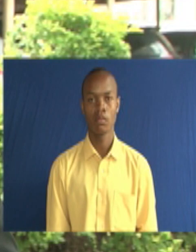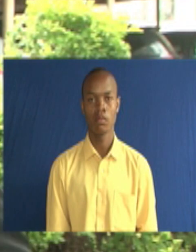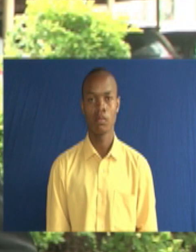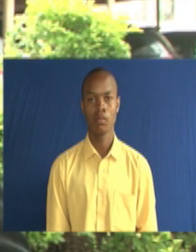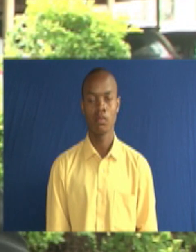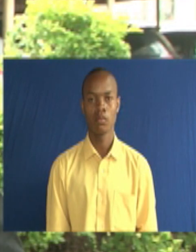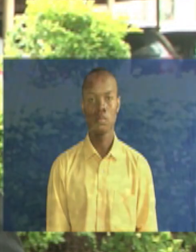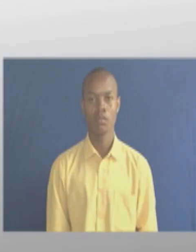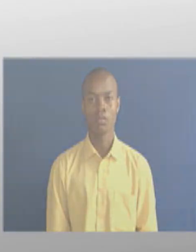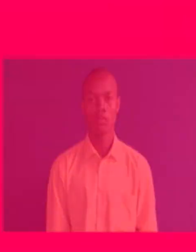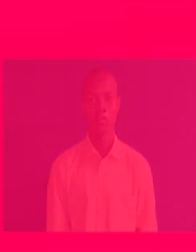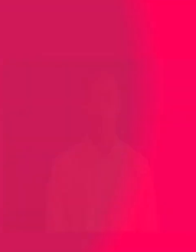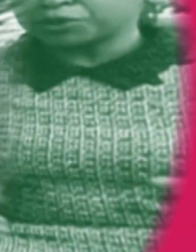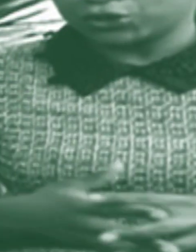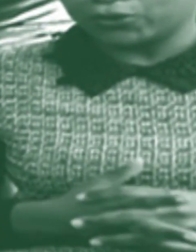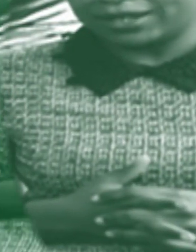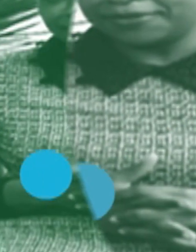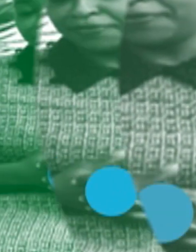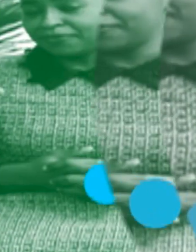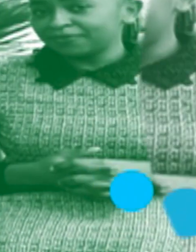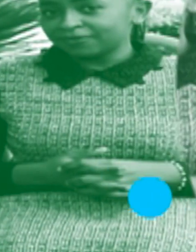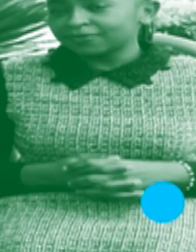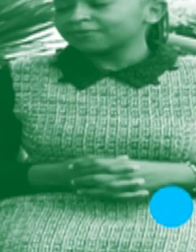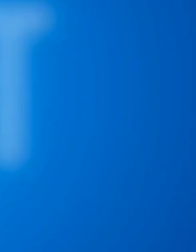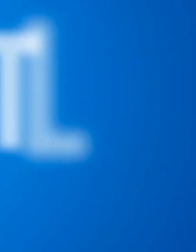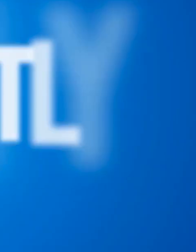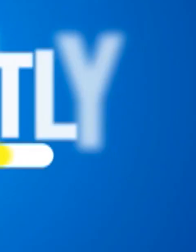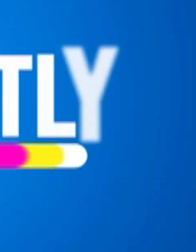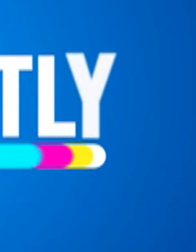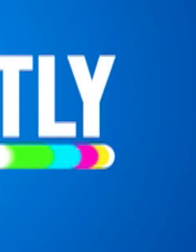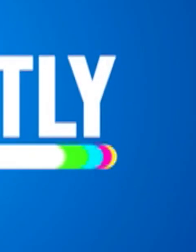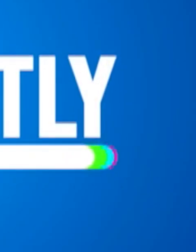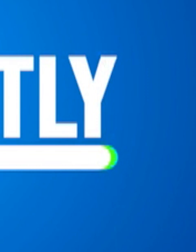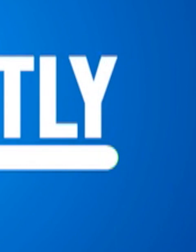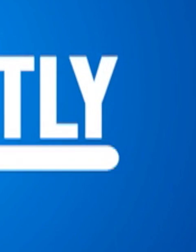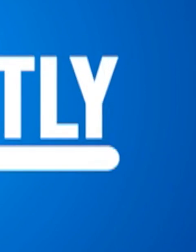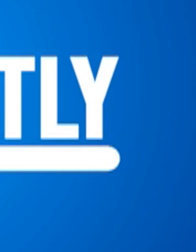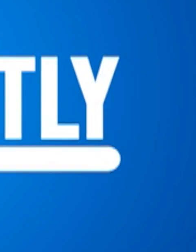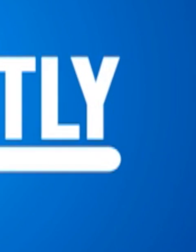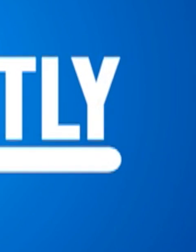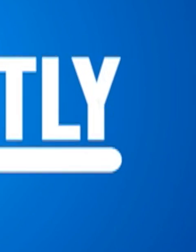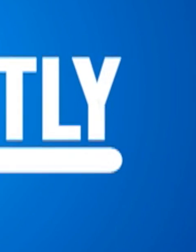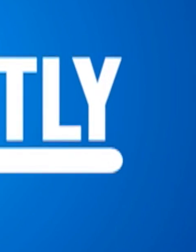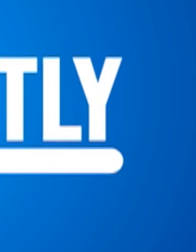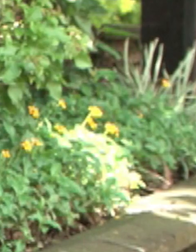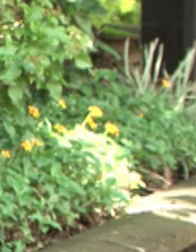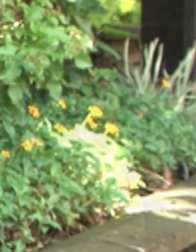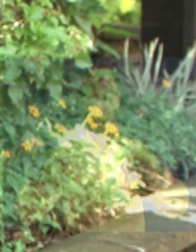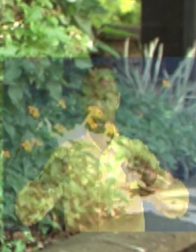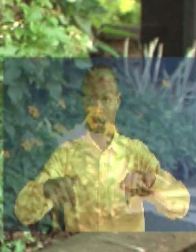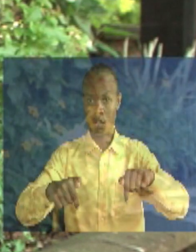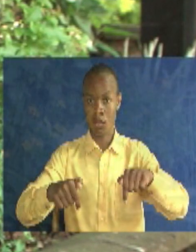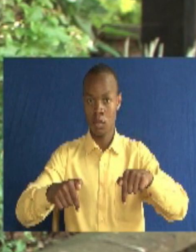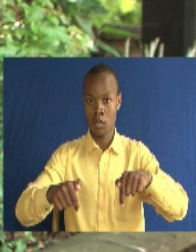virus, without them knowing. Because we're differently abled, differently. In